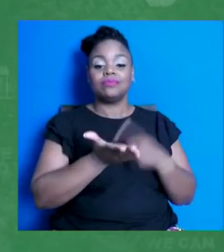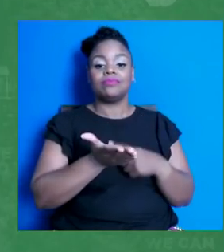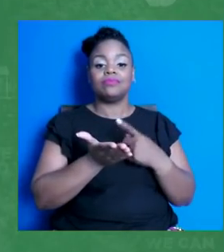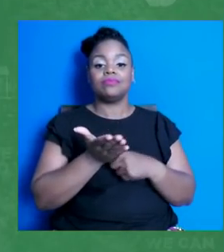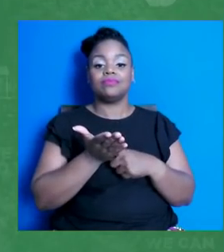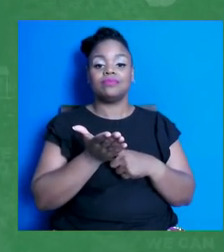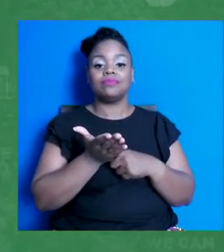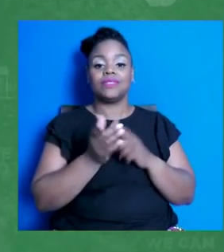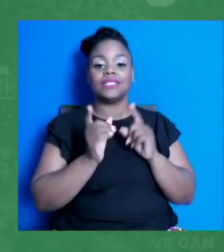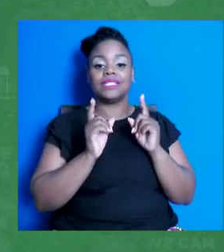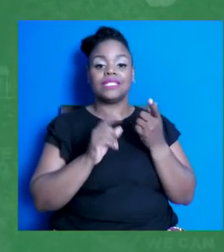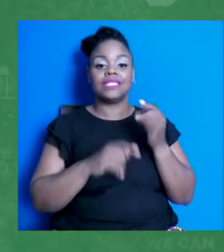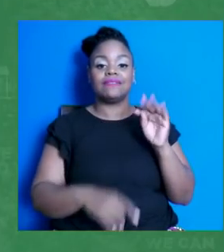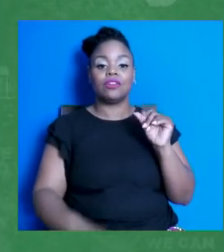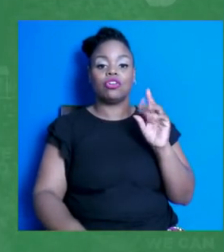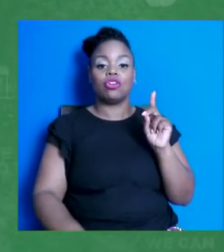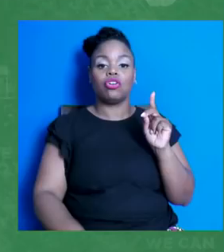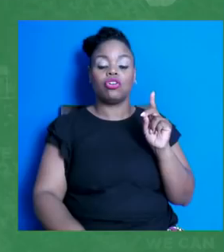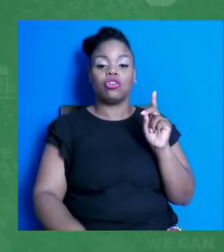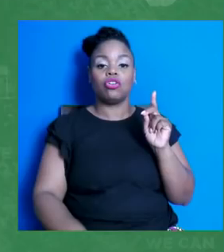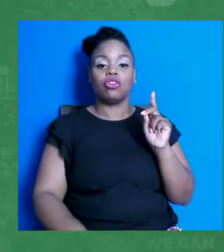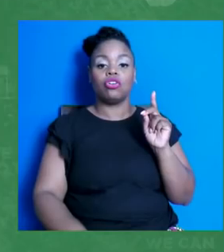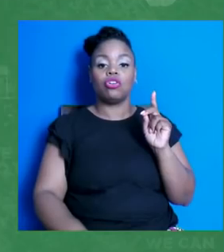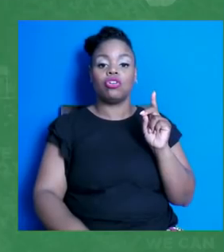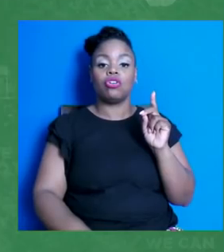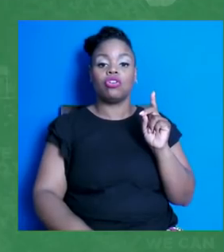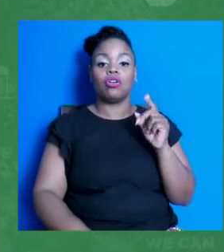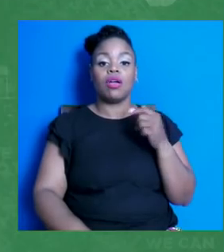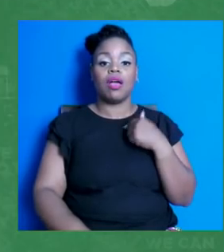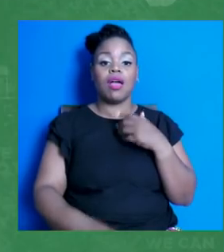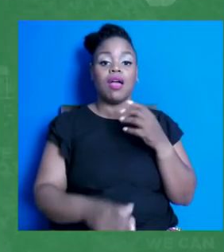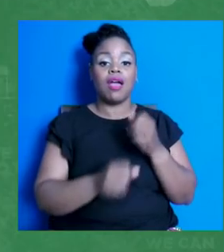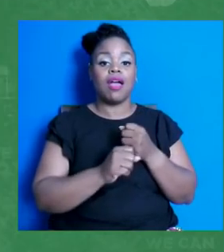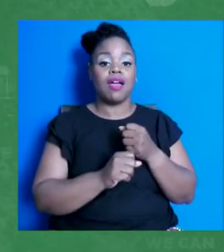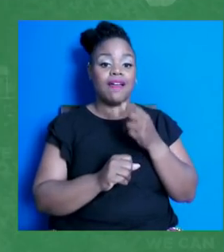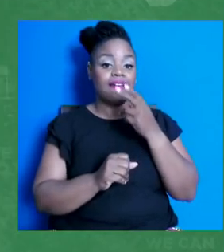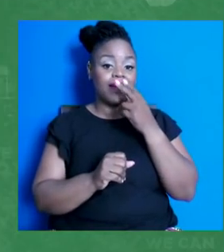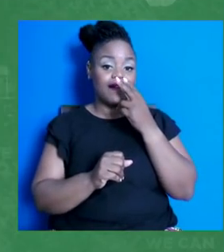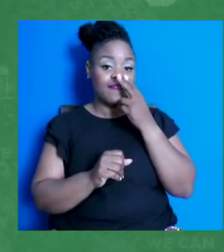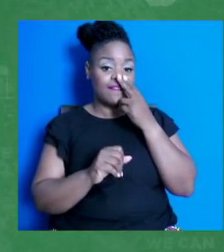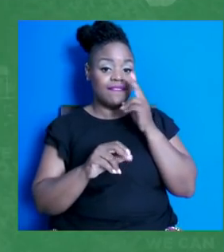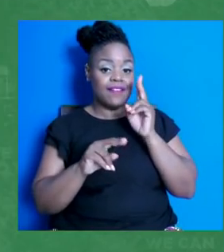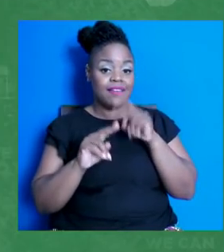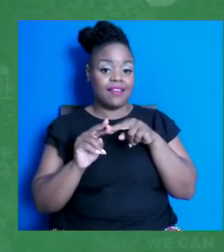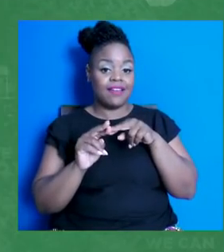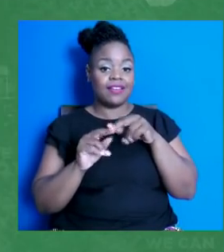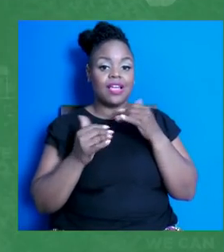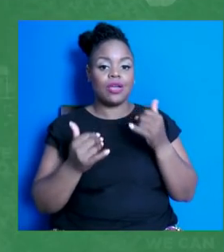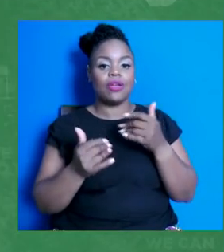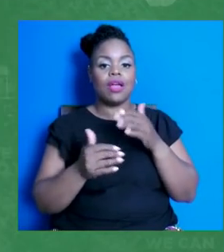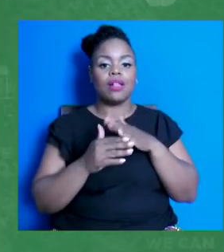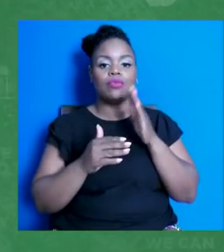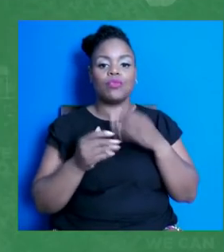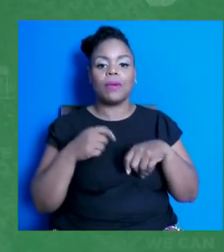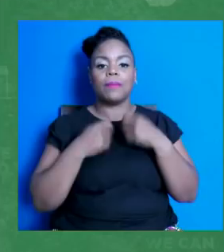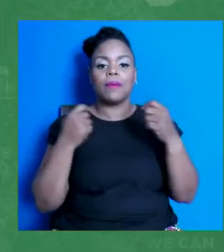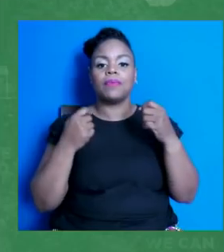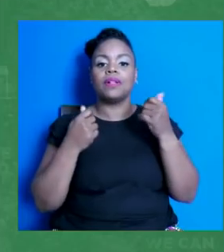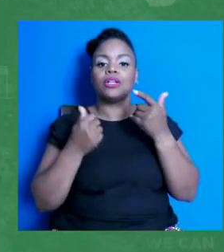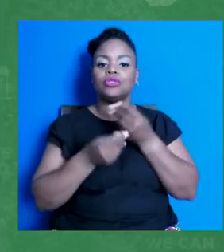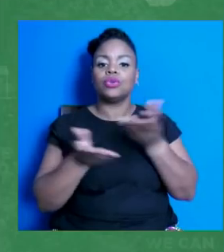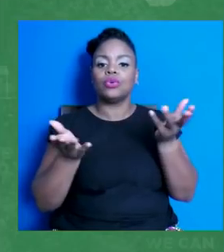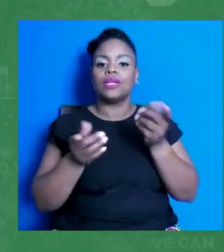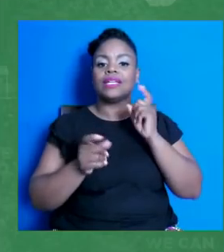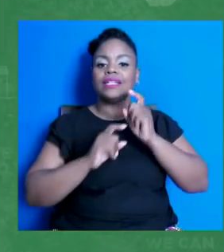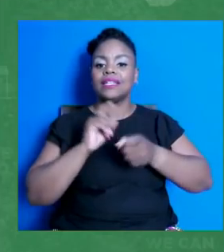I get the fun stuff. Yeah. Just to wrap this up here. I just wanted to let everybody know about the gift card giveaways that we're also be doing for